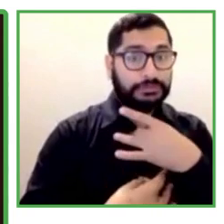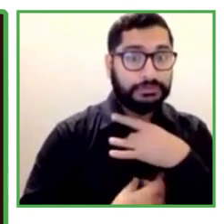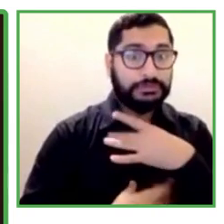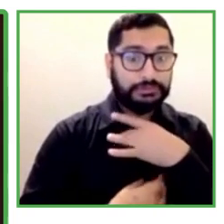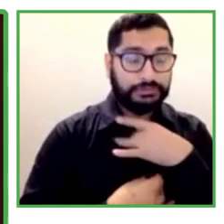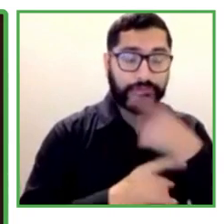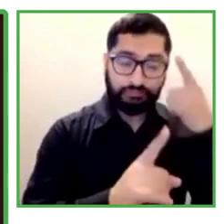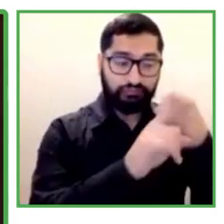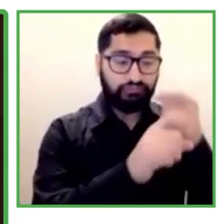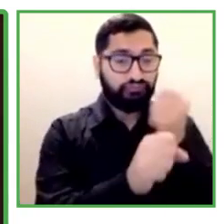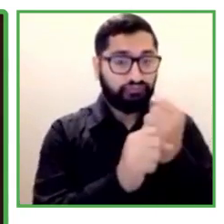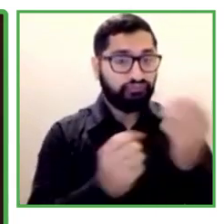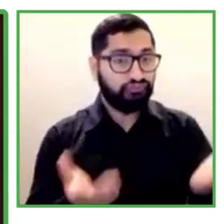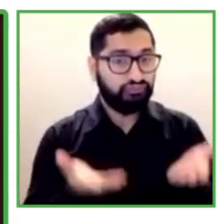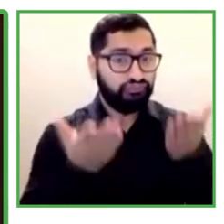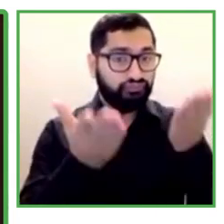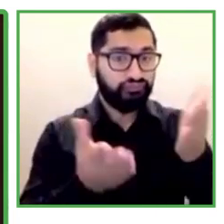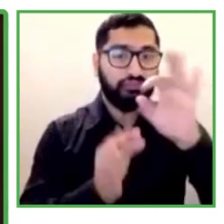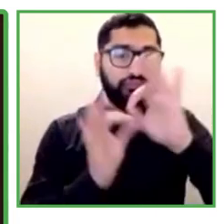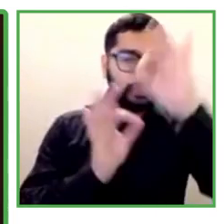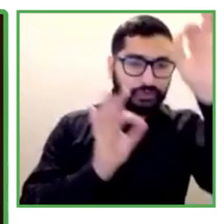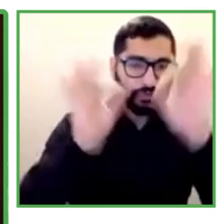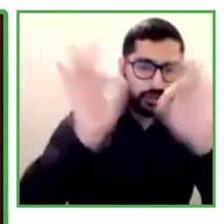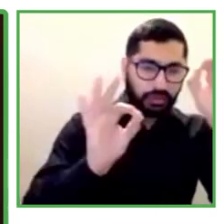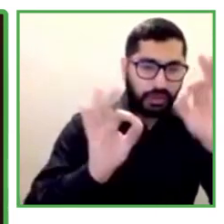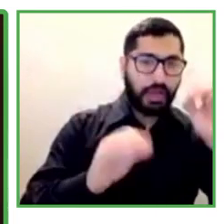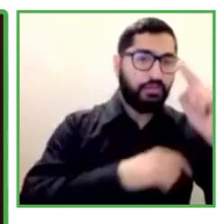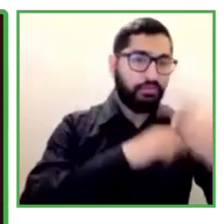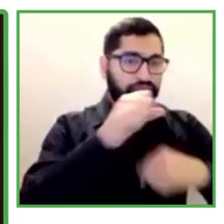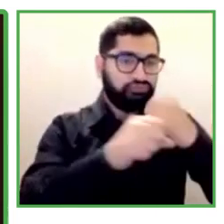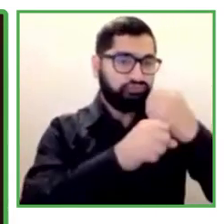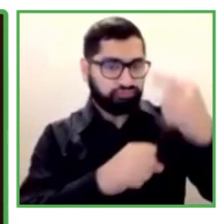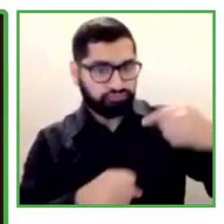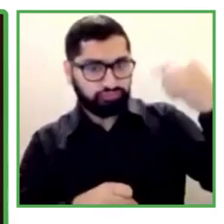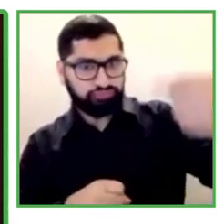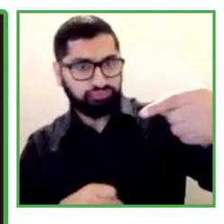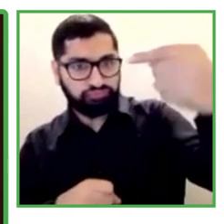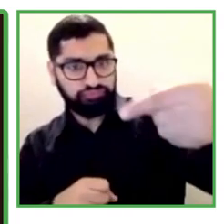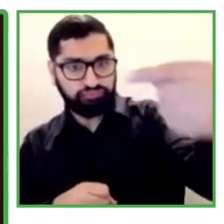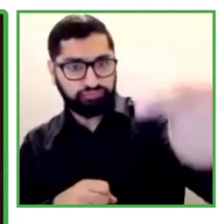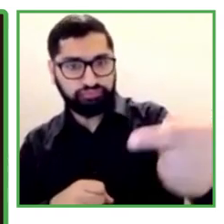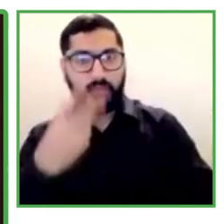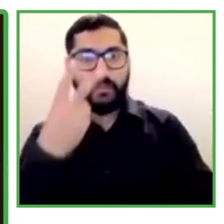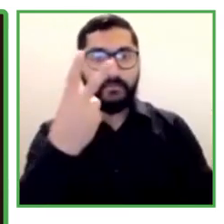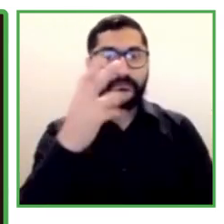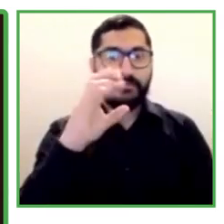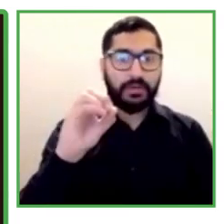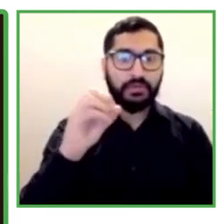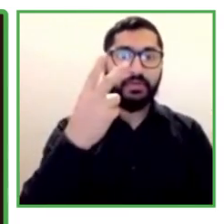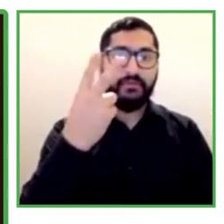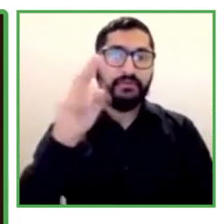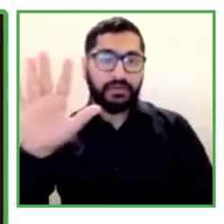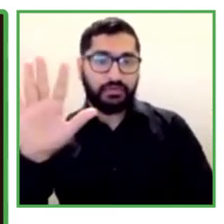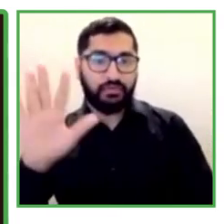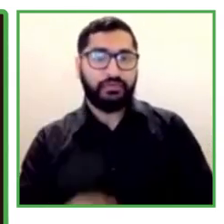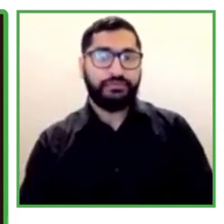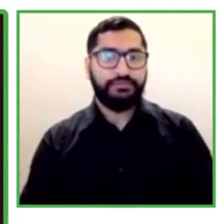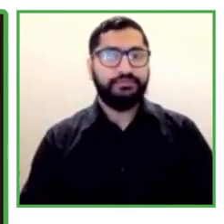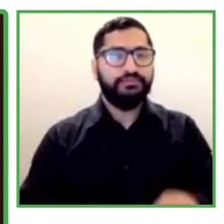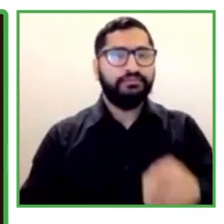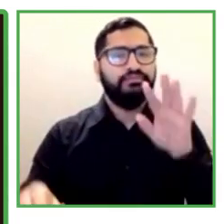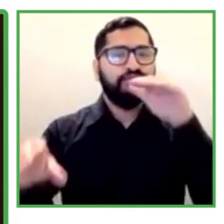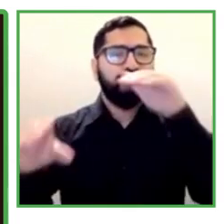The bank is coordinating all its efforts with customers with disabilities